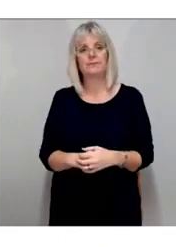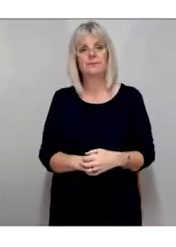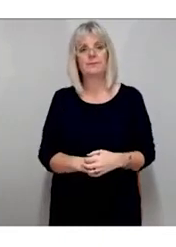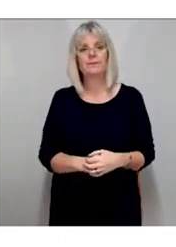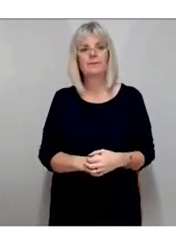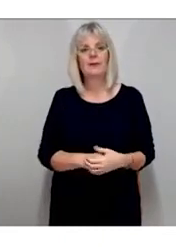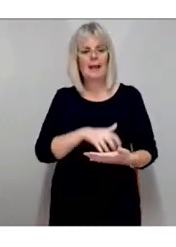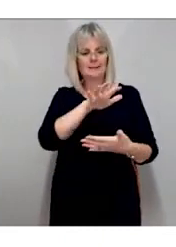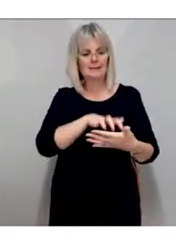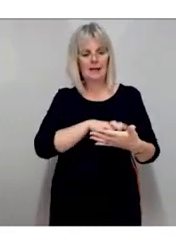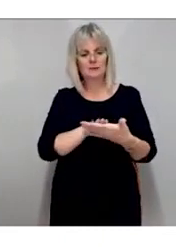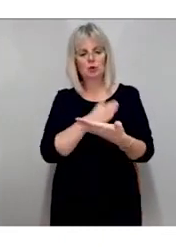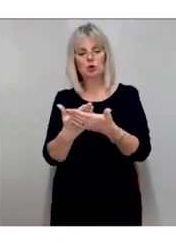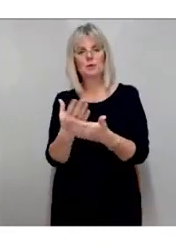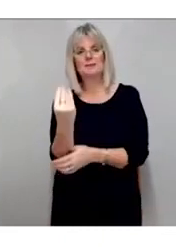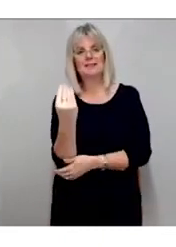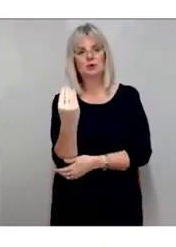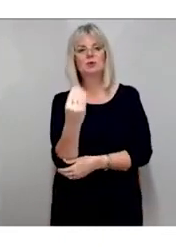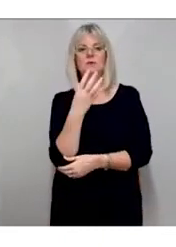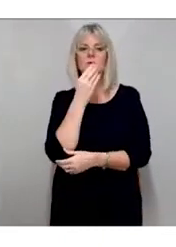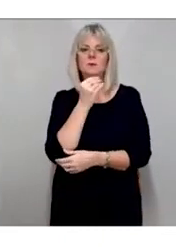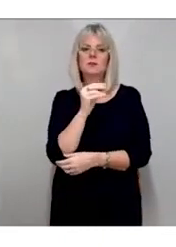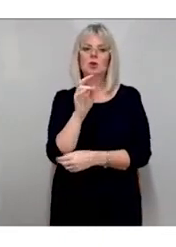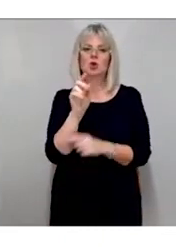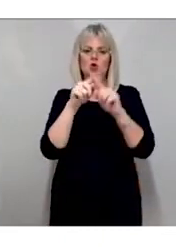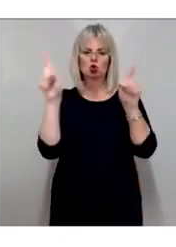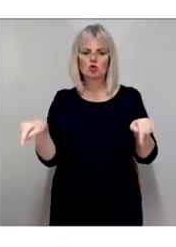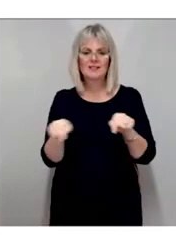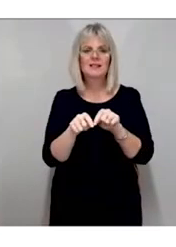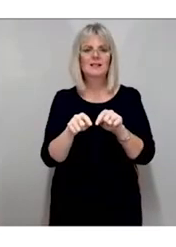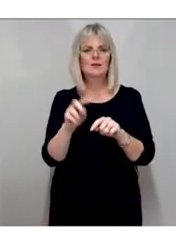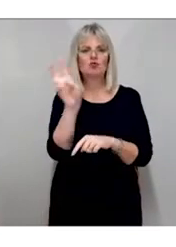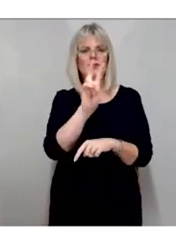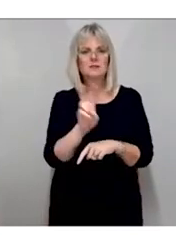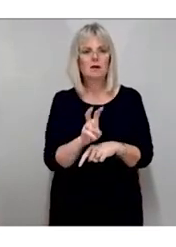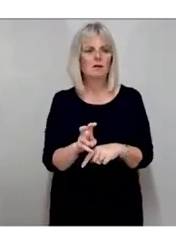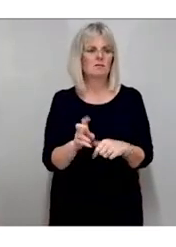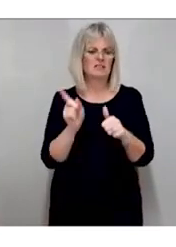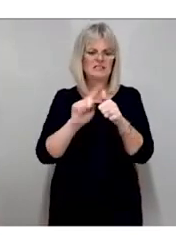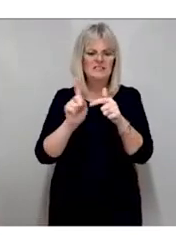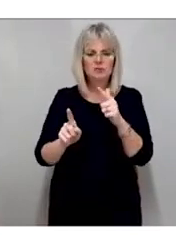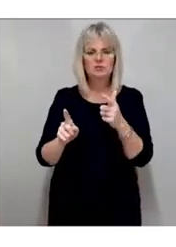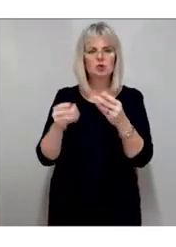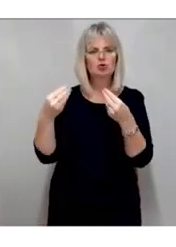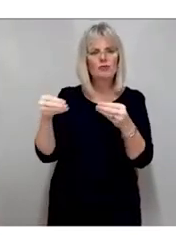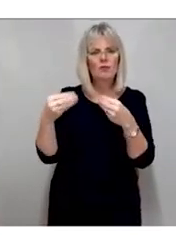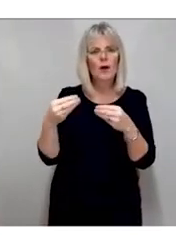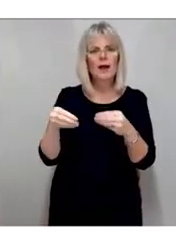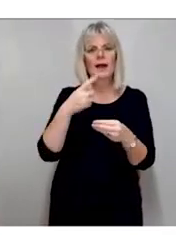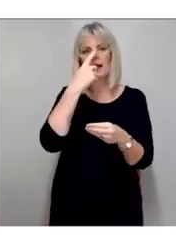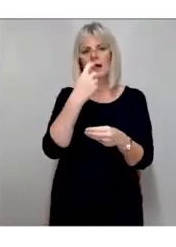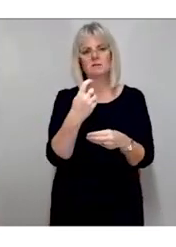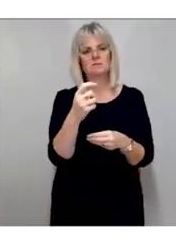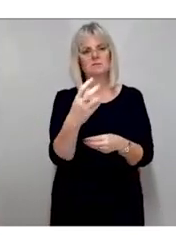readers, such as NVDA, JAWS, and Apple VoiceOver, to provide audio narration when using